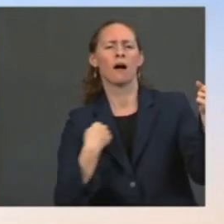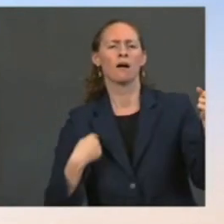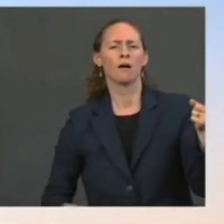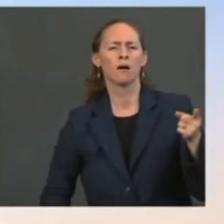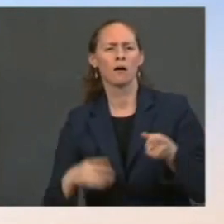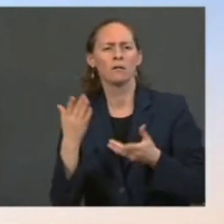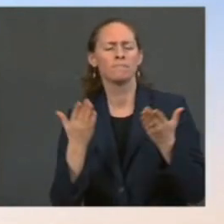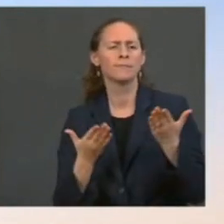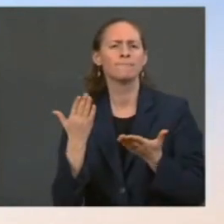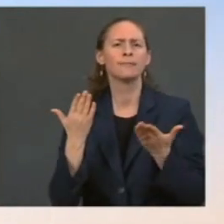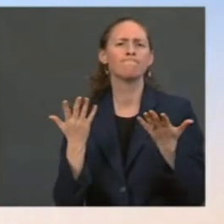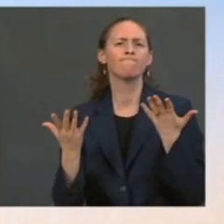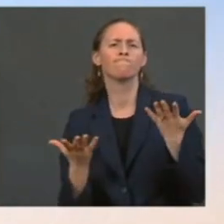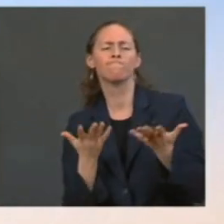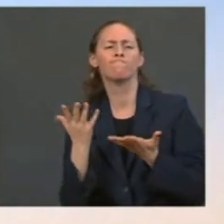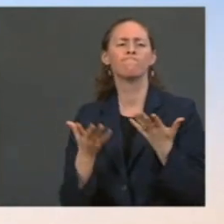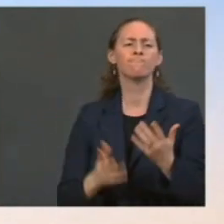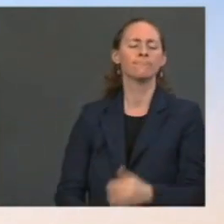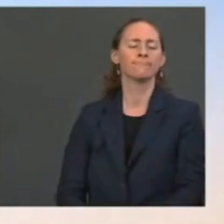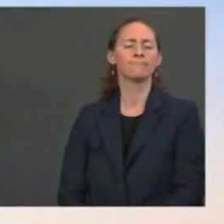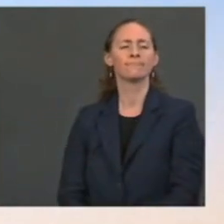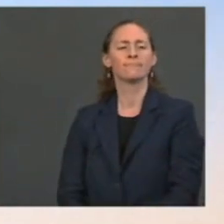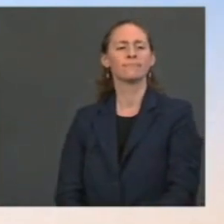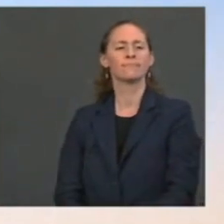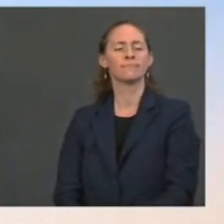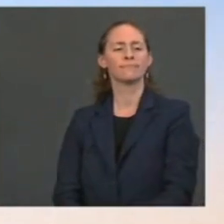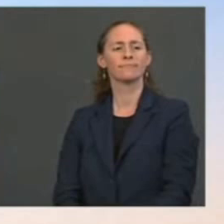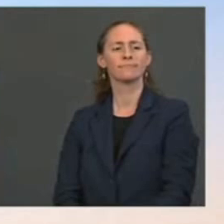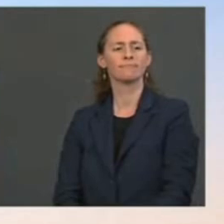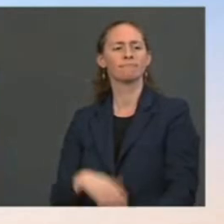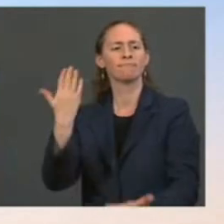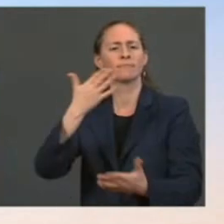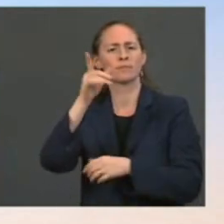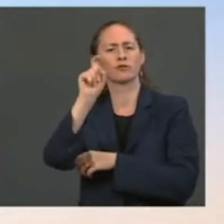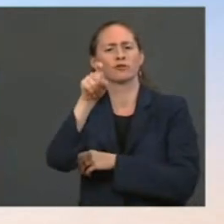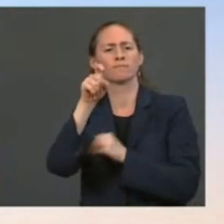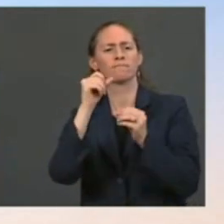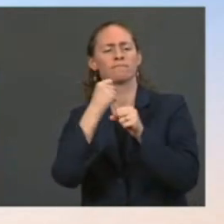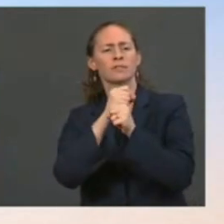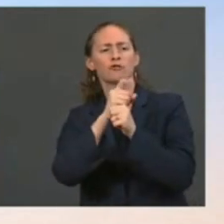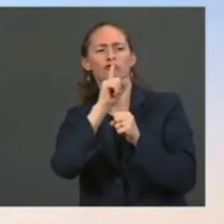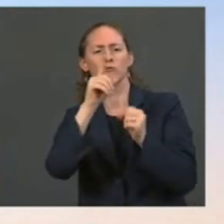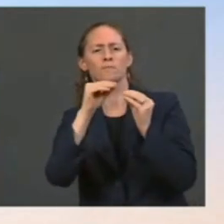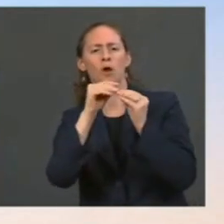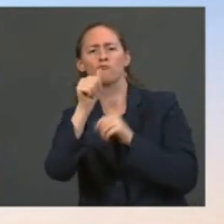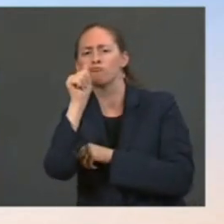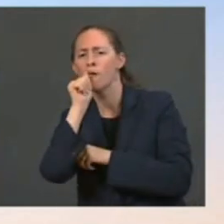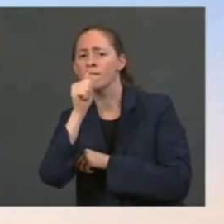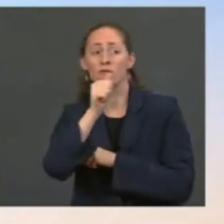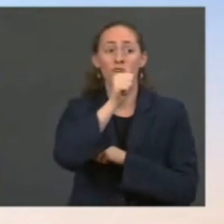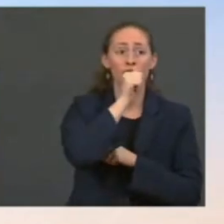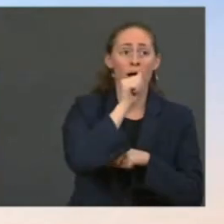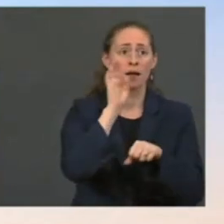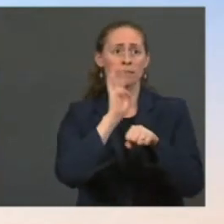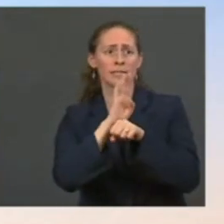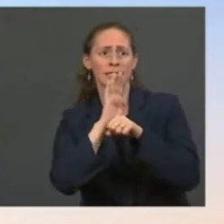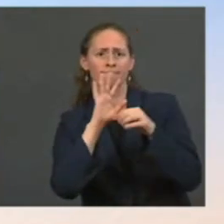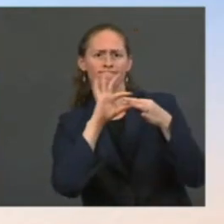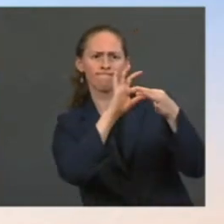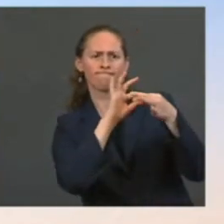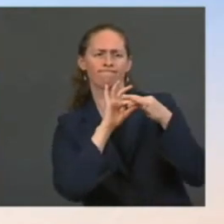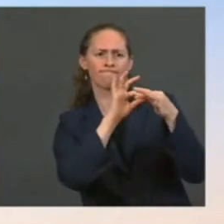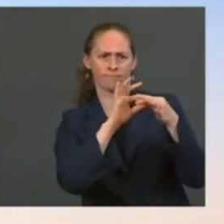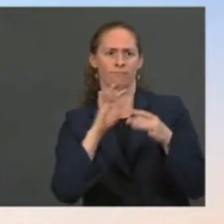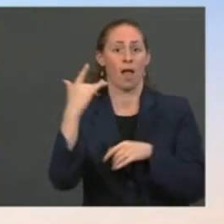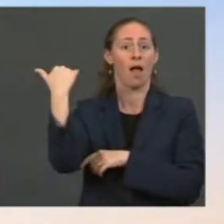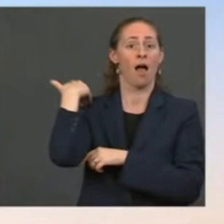a Chinese private equity firm in December with ties to the Chinese Central Bank. As of April, he had not yet done that. And at some